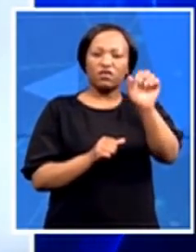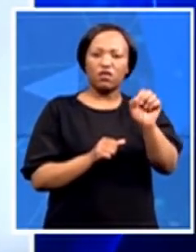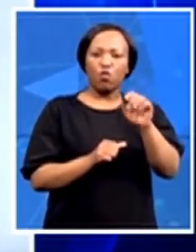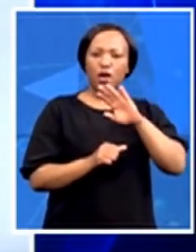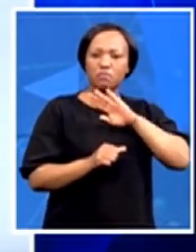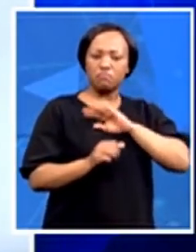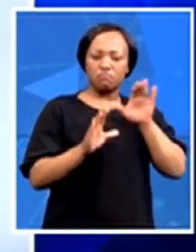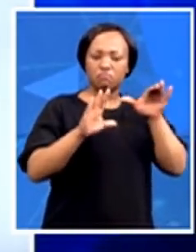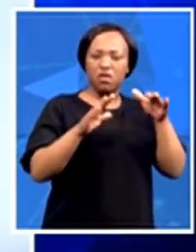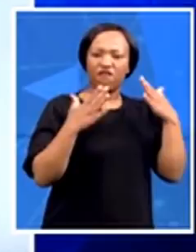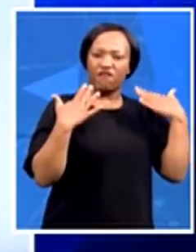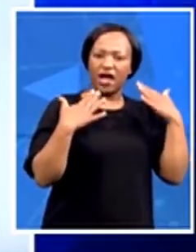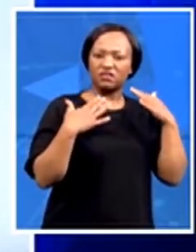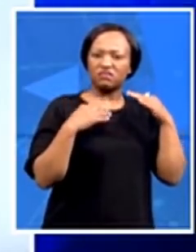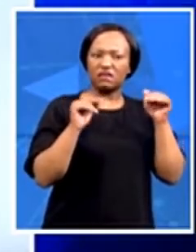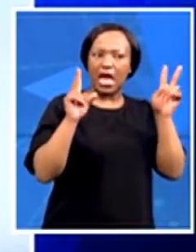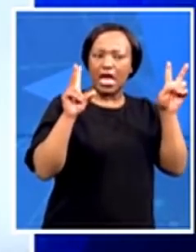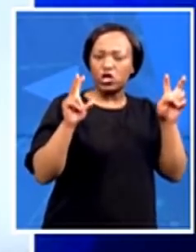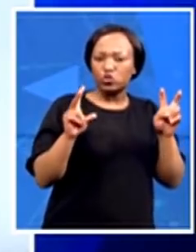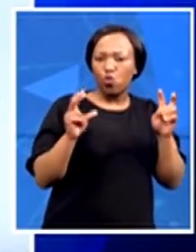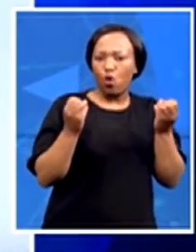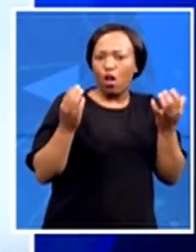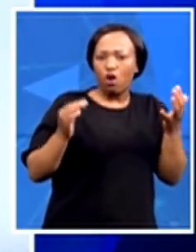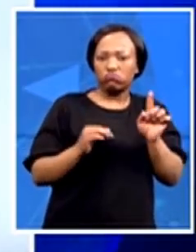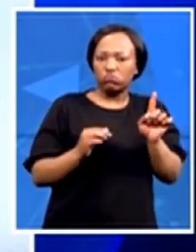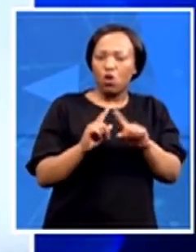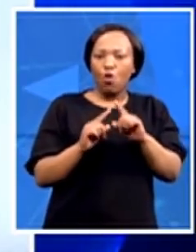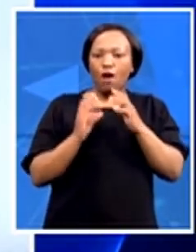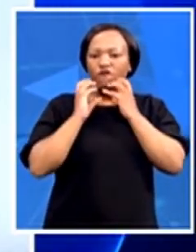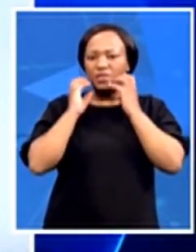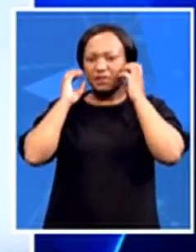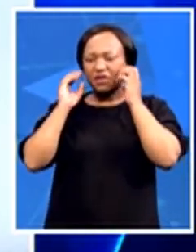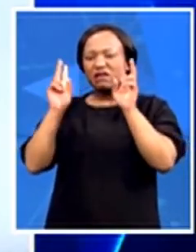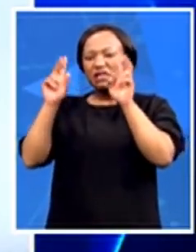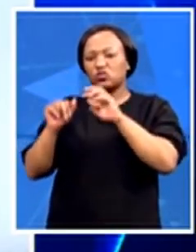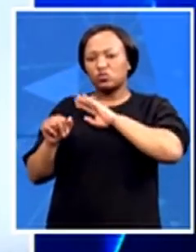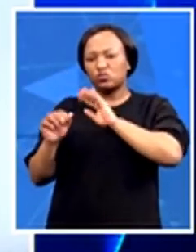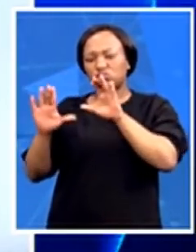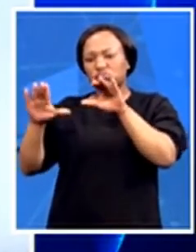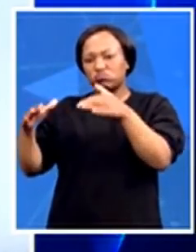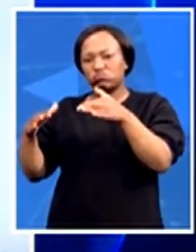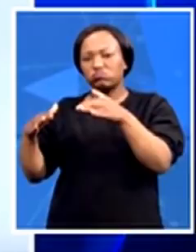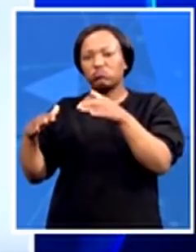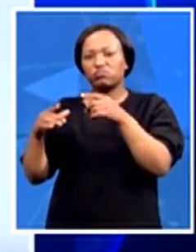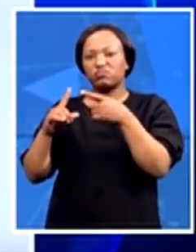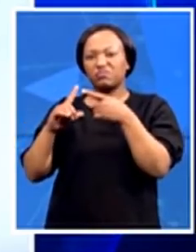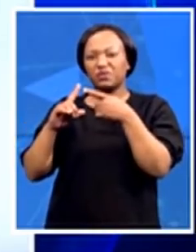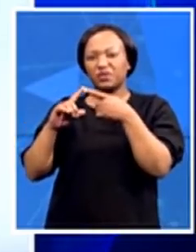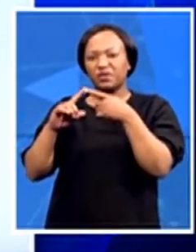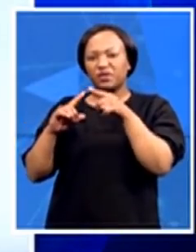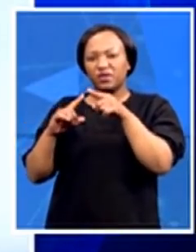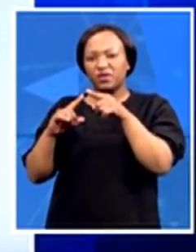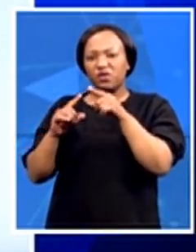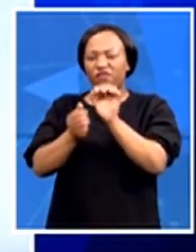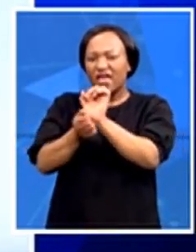plague the Mozambican forces, including low morale and all the rest. So that's clearly had an